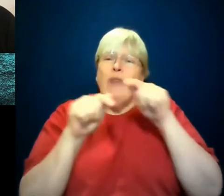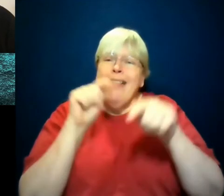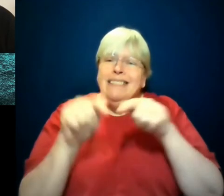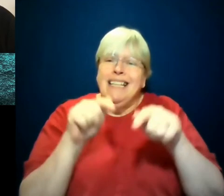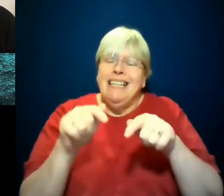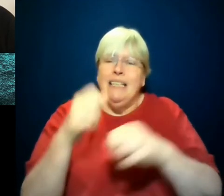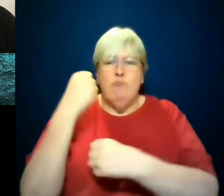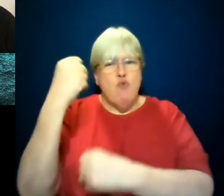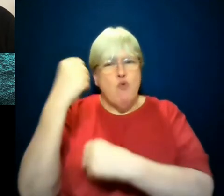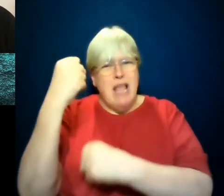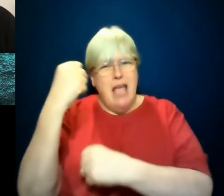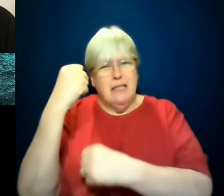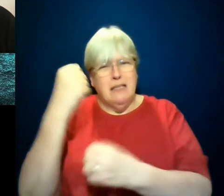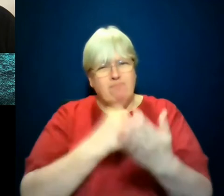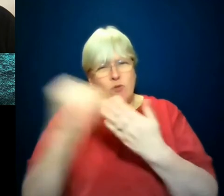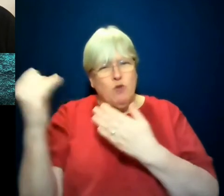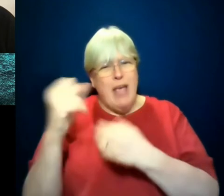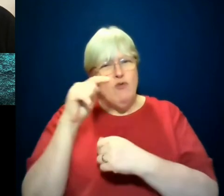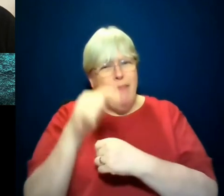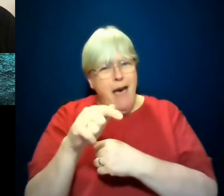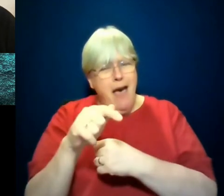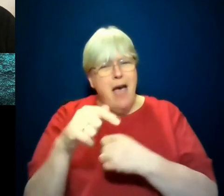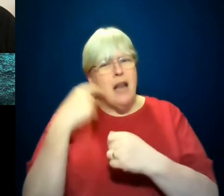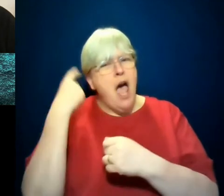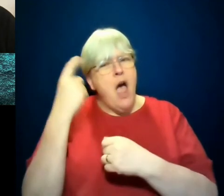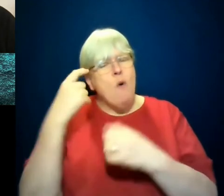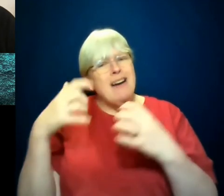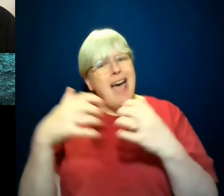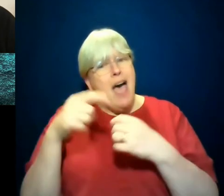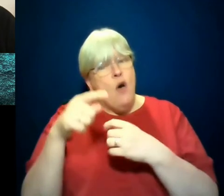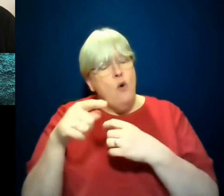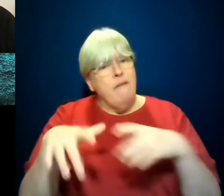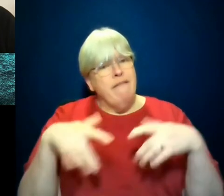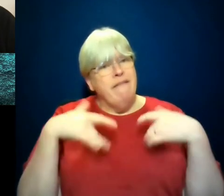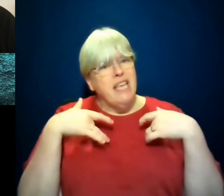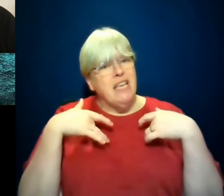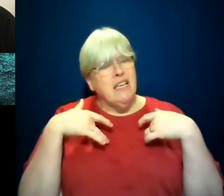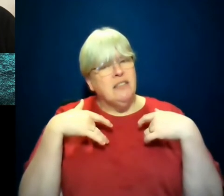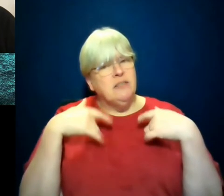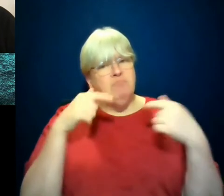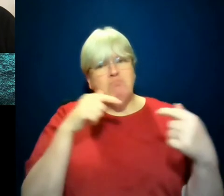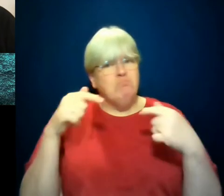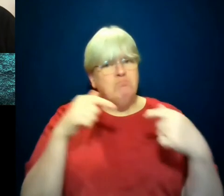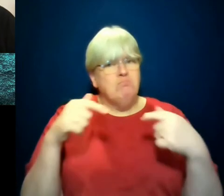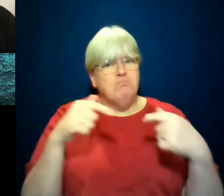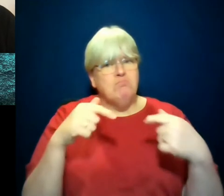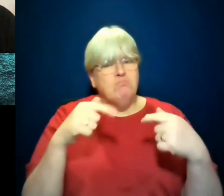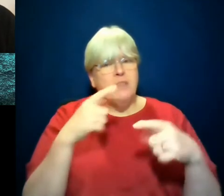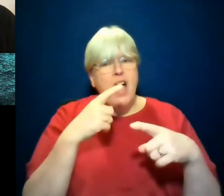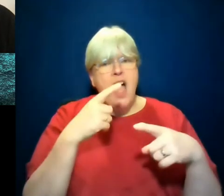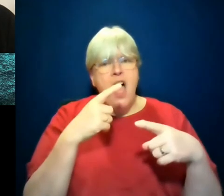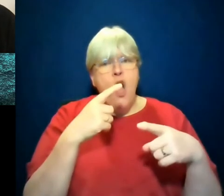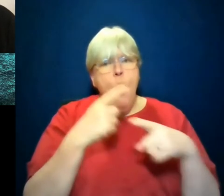against that. And I wondered how, again, this battle between optimism and